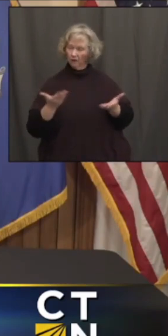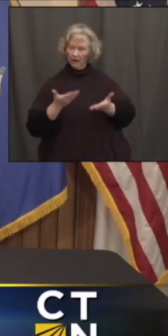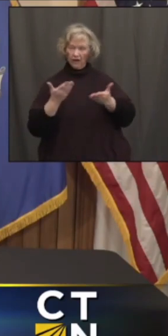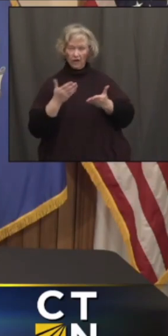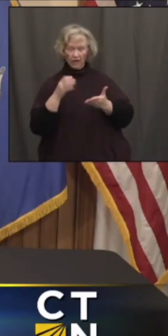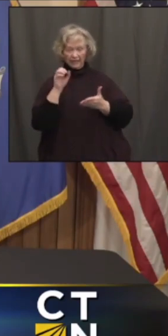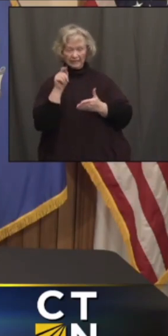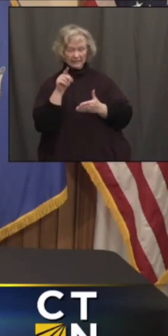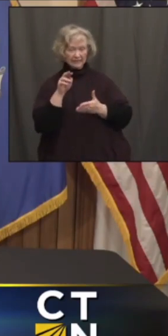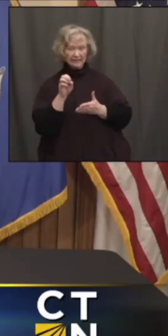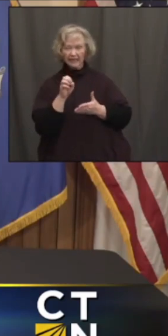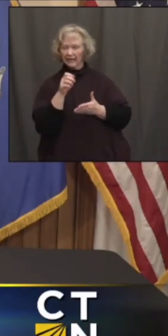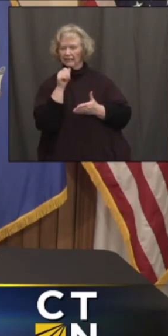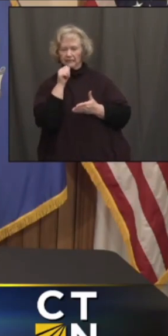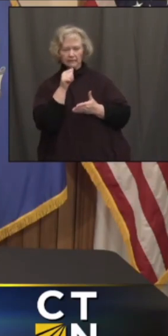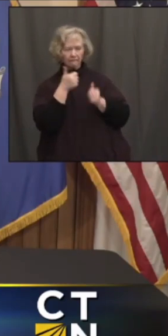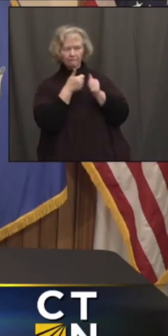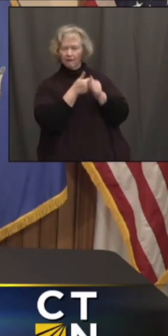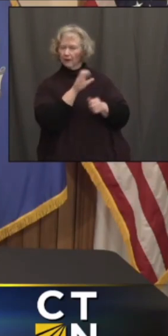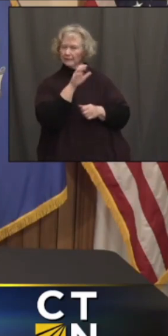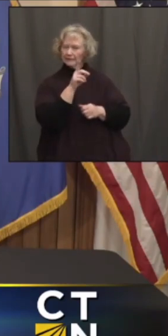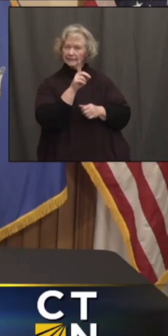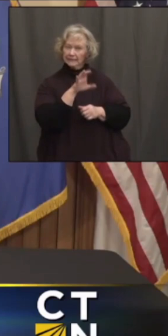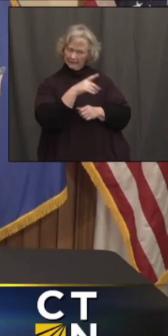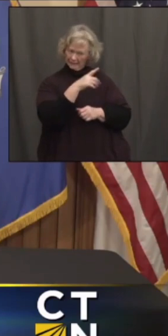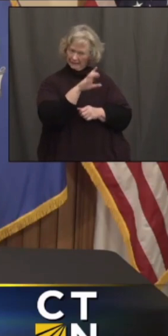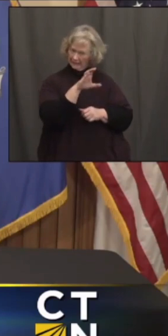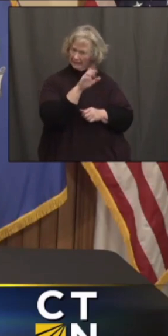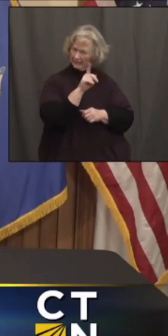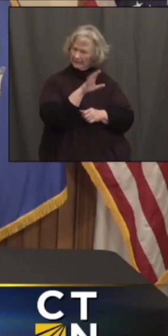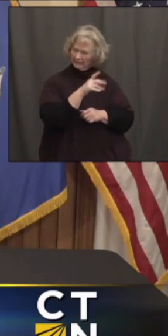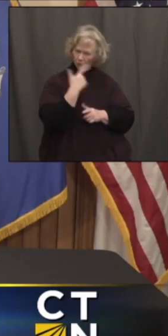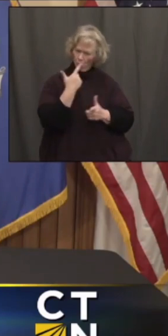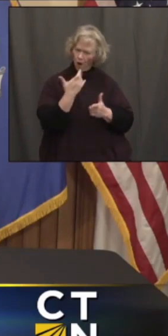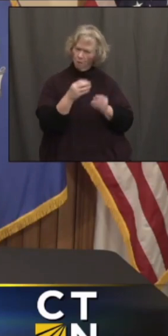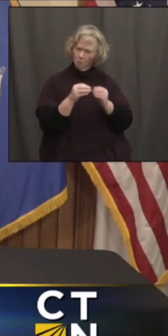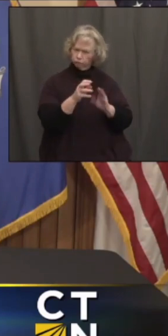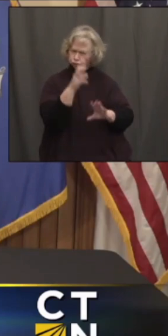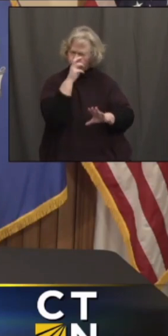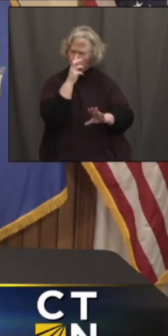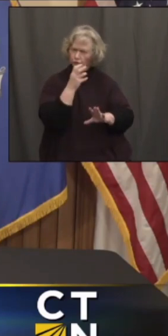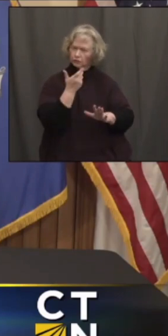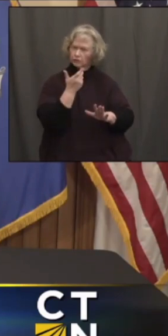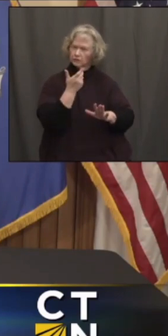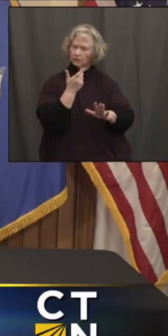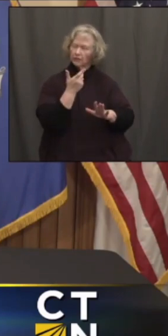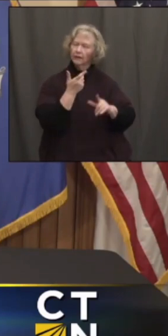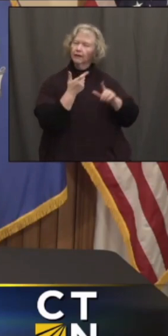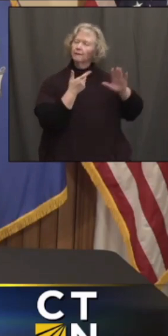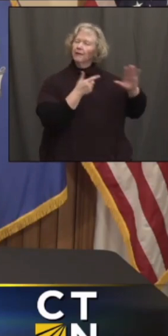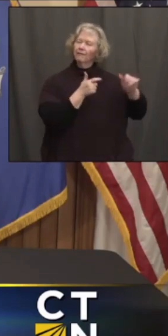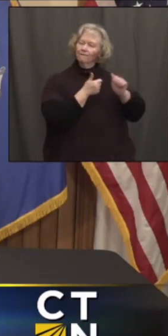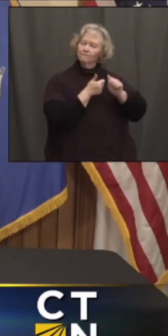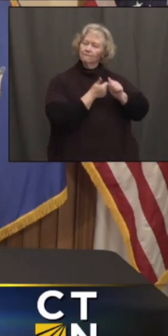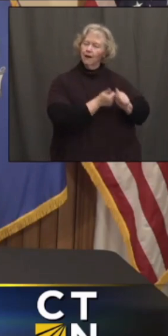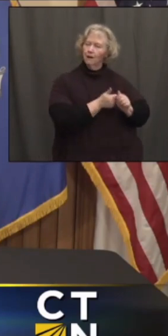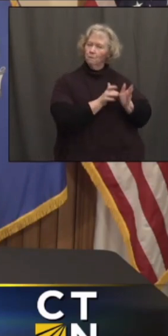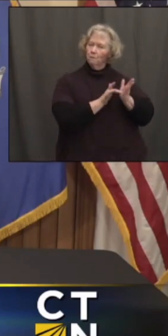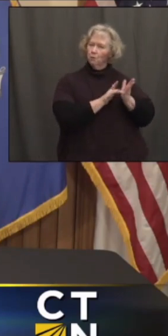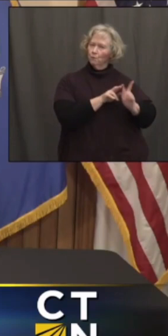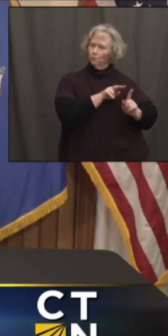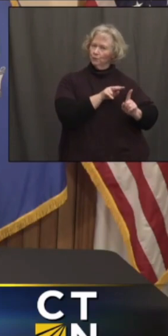The director this week urged states not to loosen restrictions. But the CDC is coming at this from strictly a medical